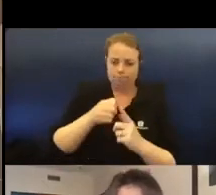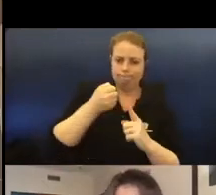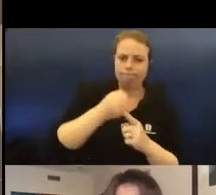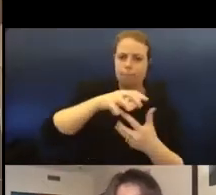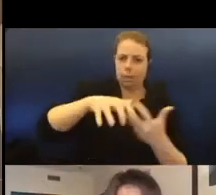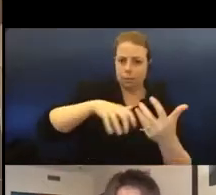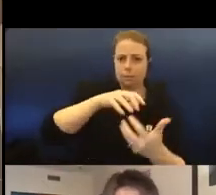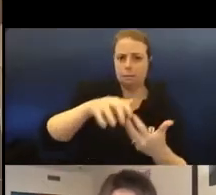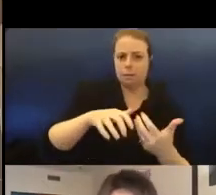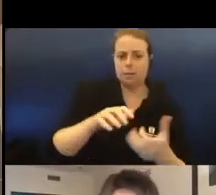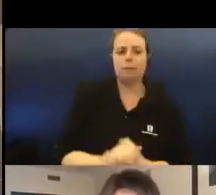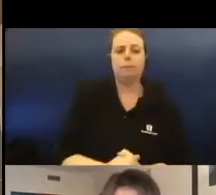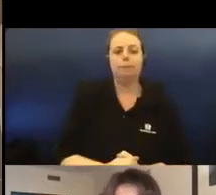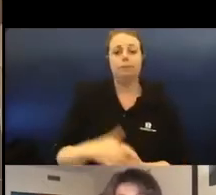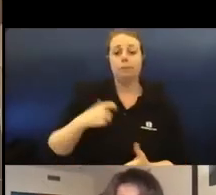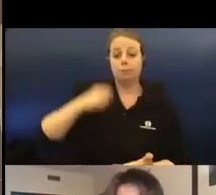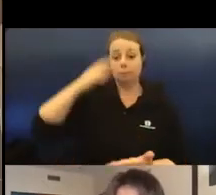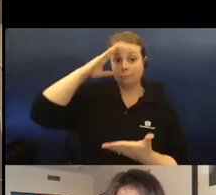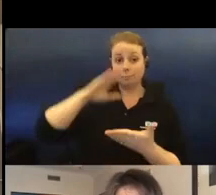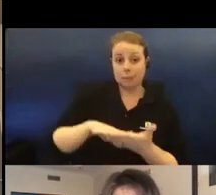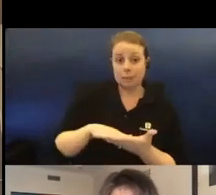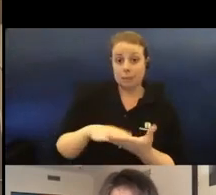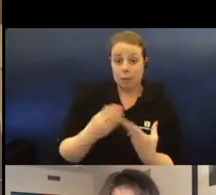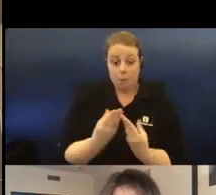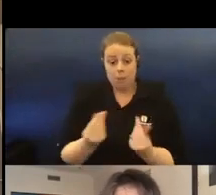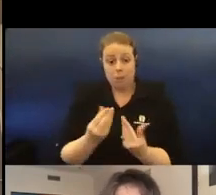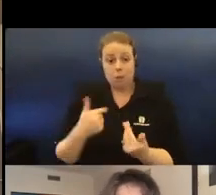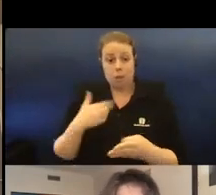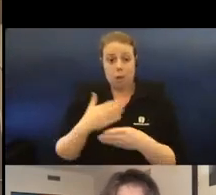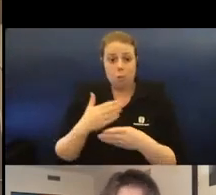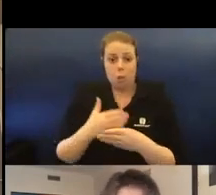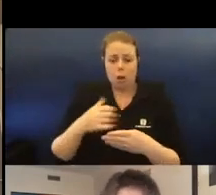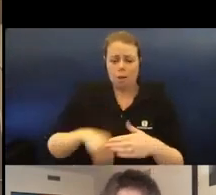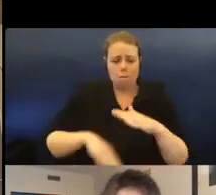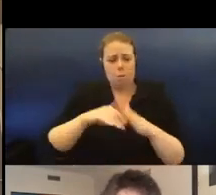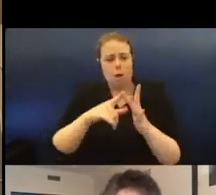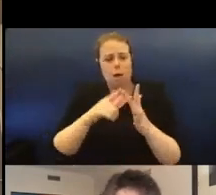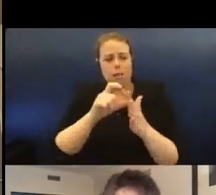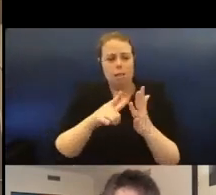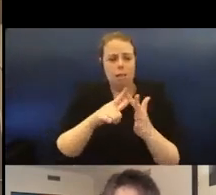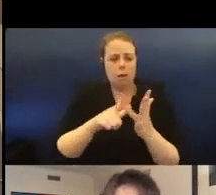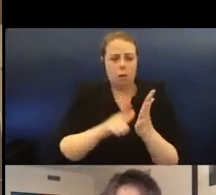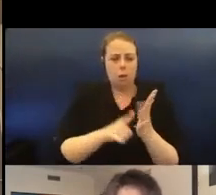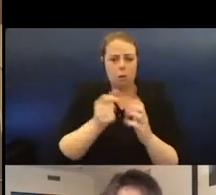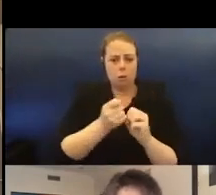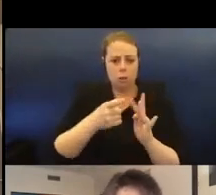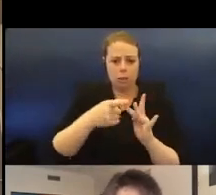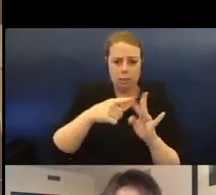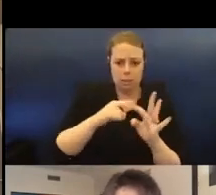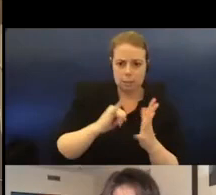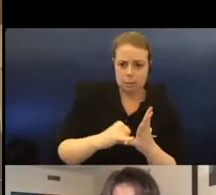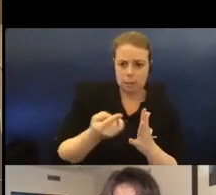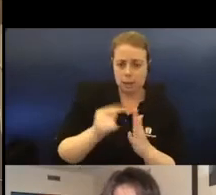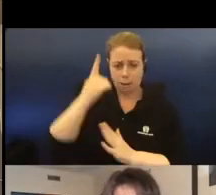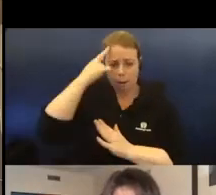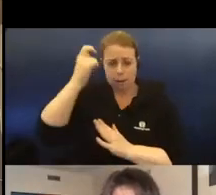Because of this experience, the materials with which I work embody whole ideologies and ideas, and civilised great violence and